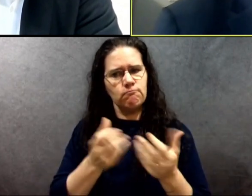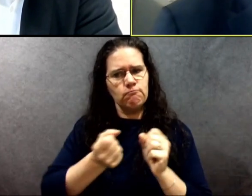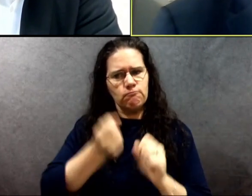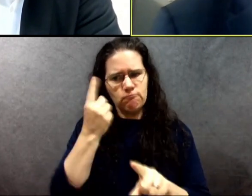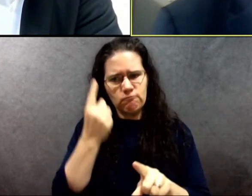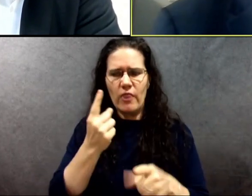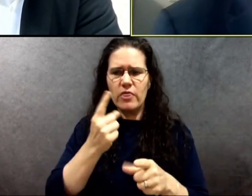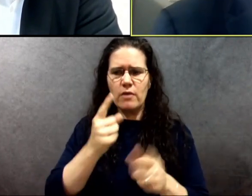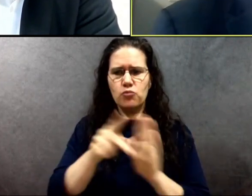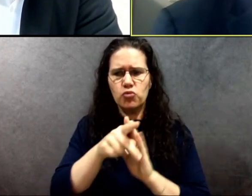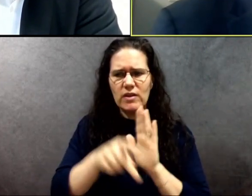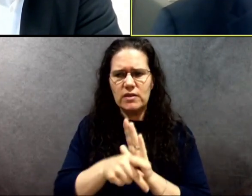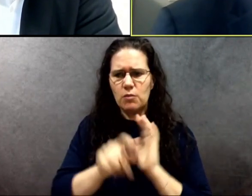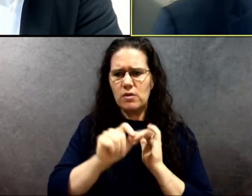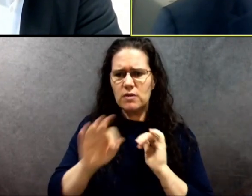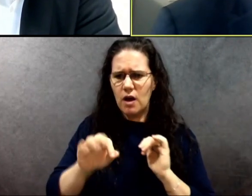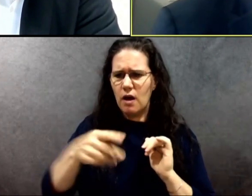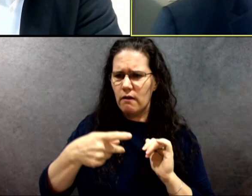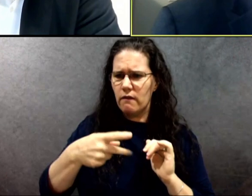career.